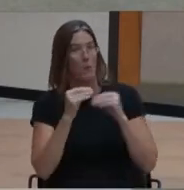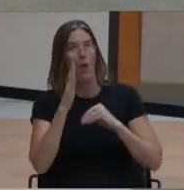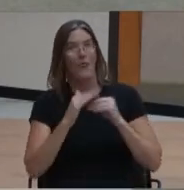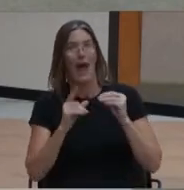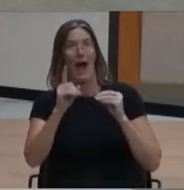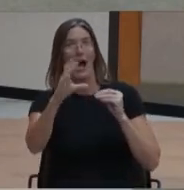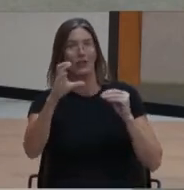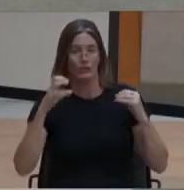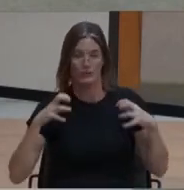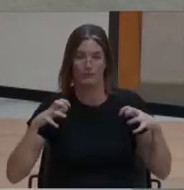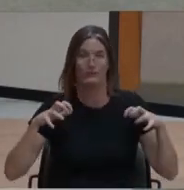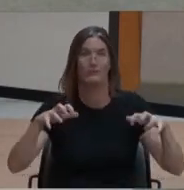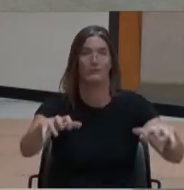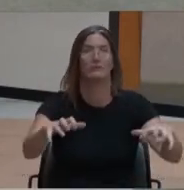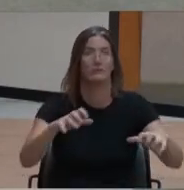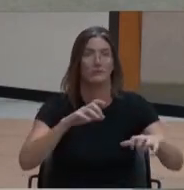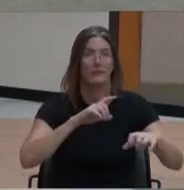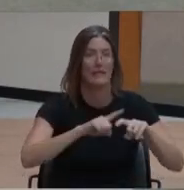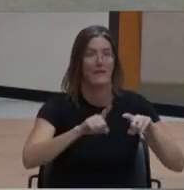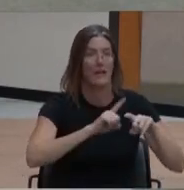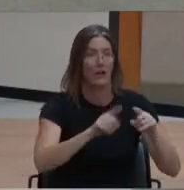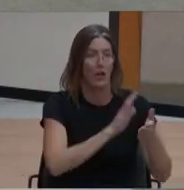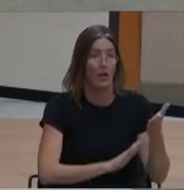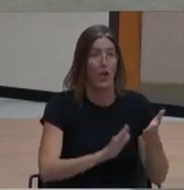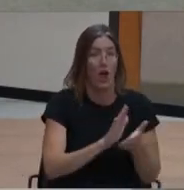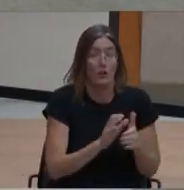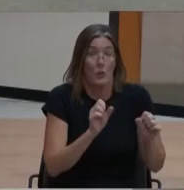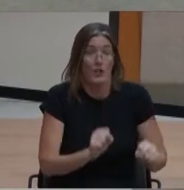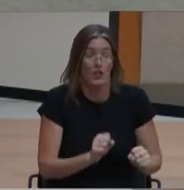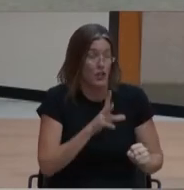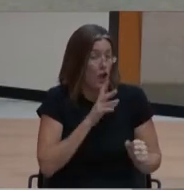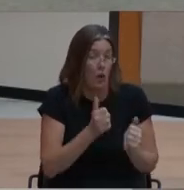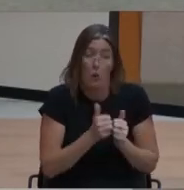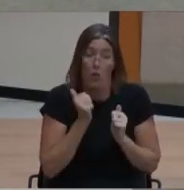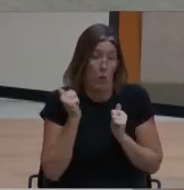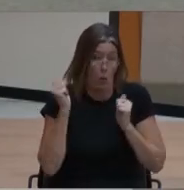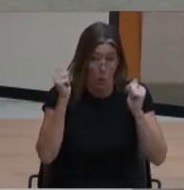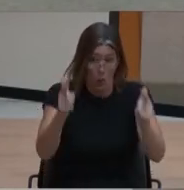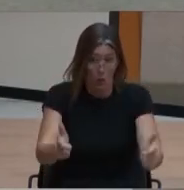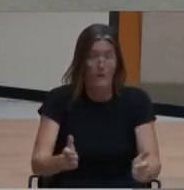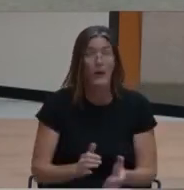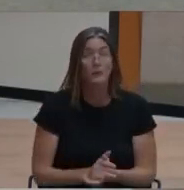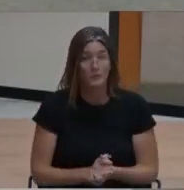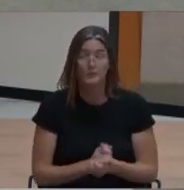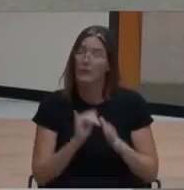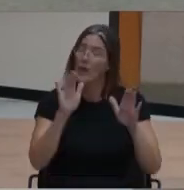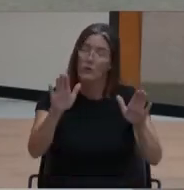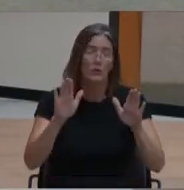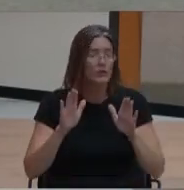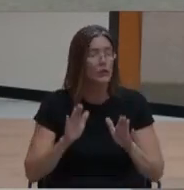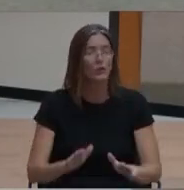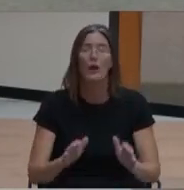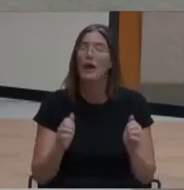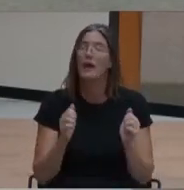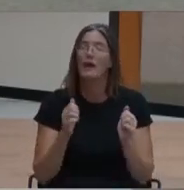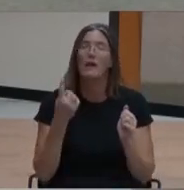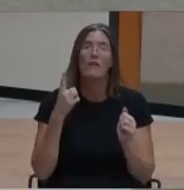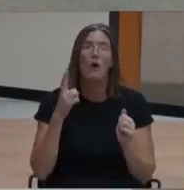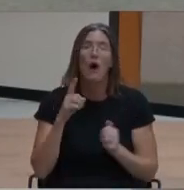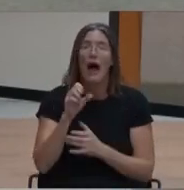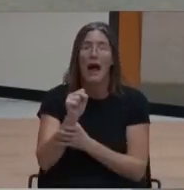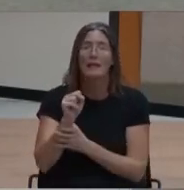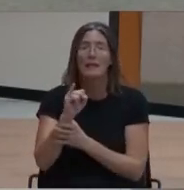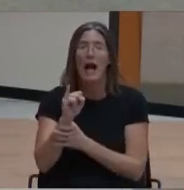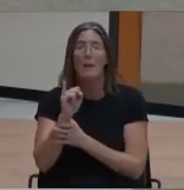able to speak to all. We were available to speak to all. This was a great experience for us IB students, because not only were we able to